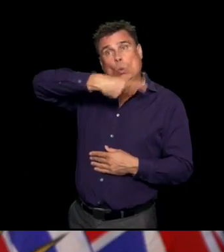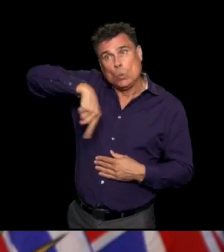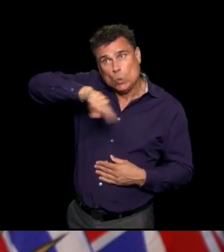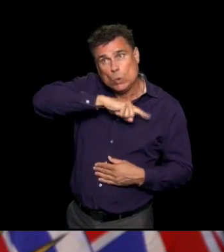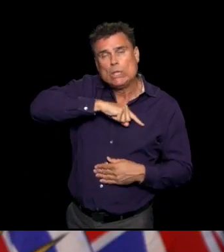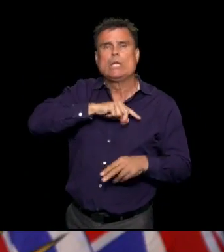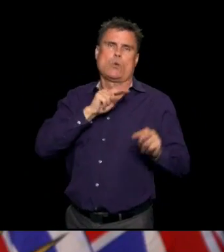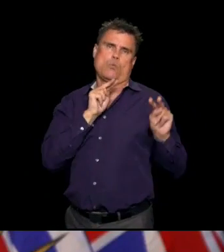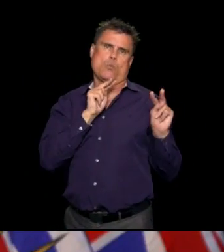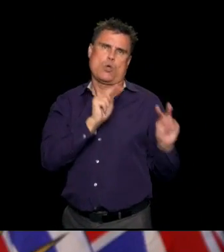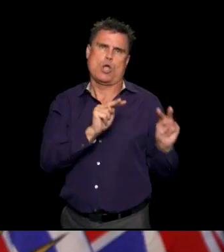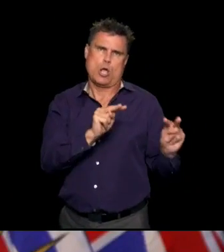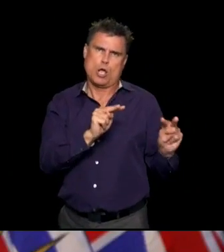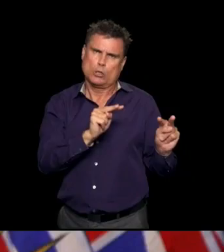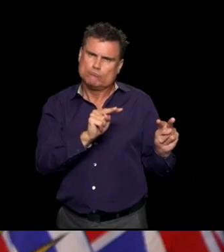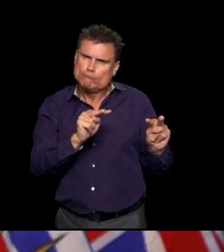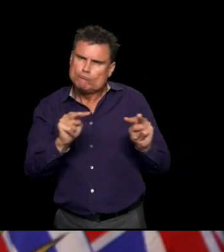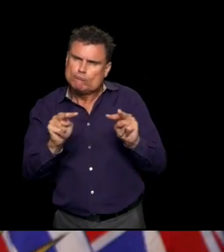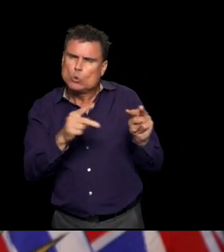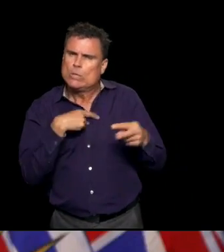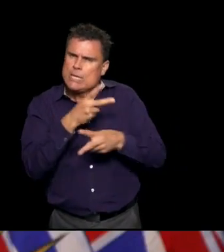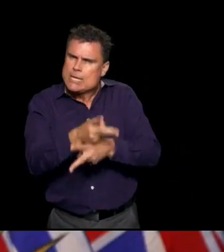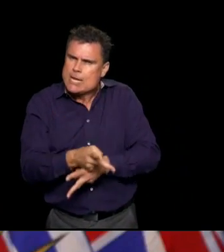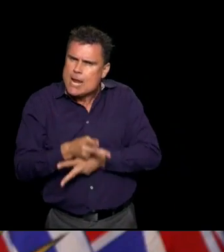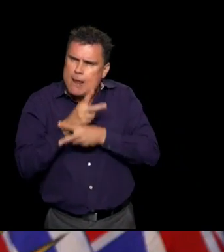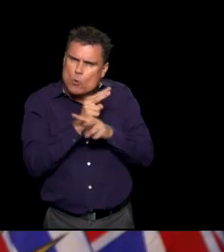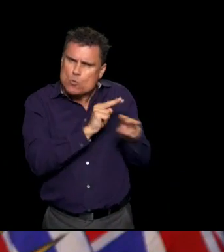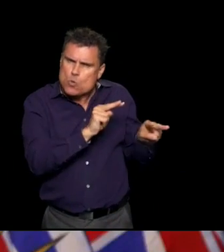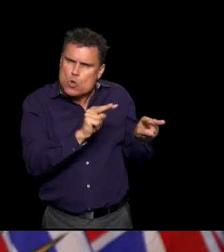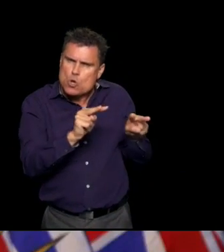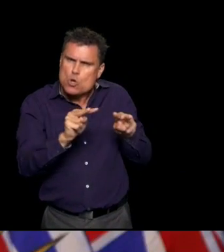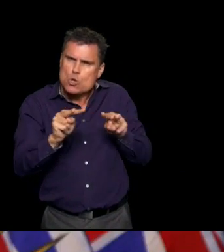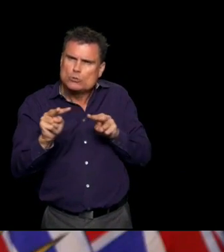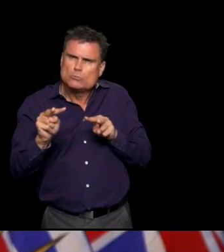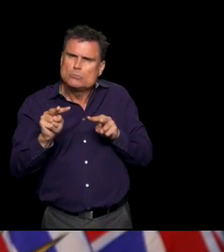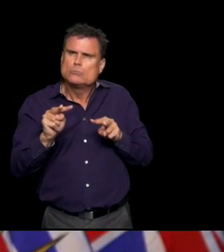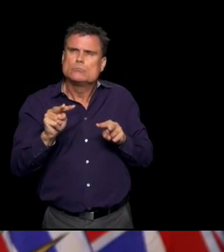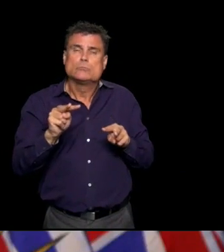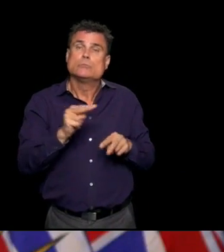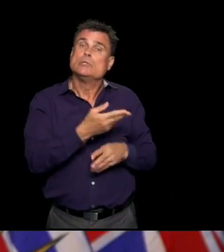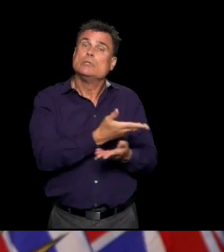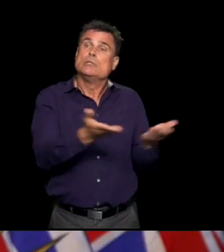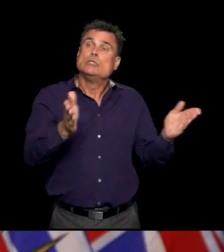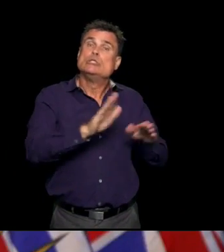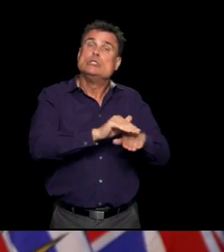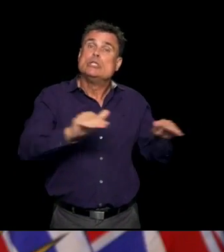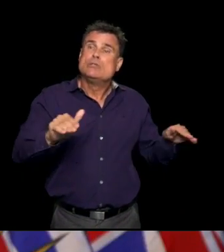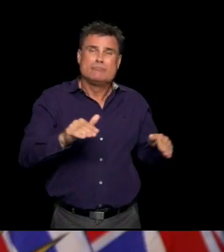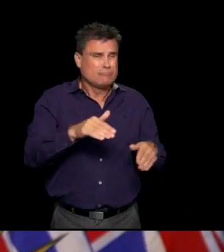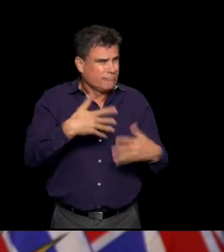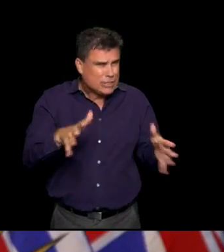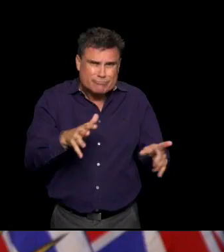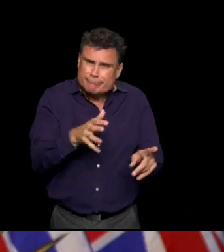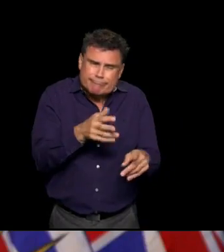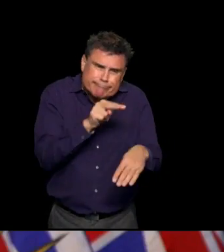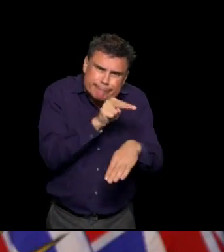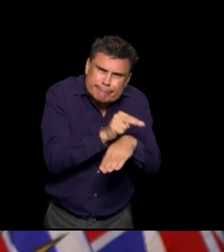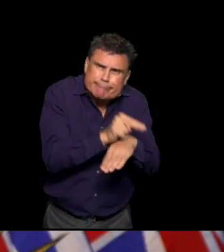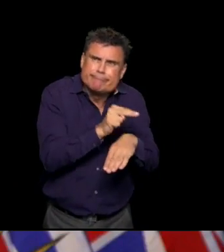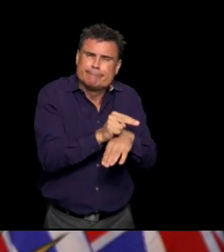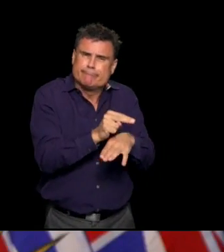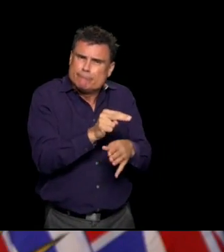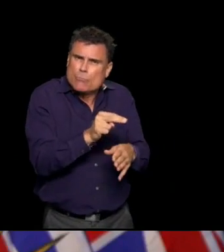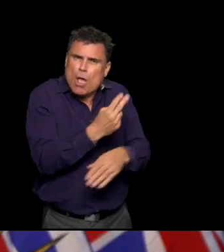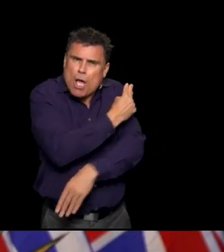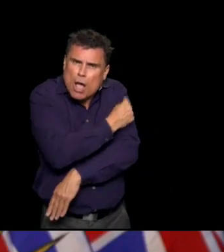that people know that we're watching for this. We're being careful about it. People are being cared for. And we are testing and making